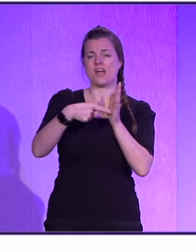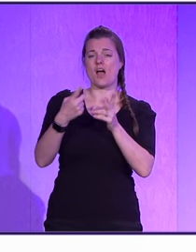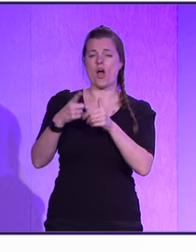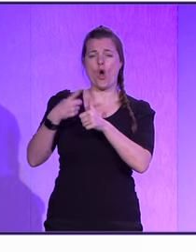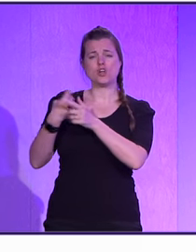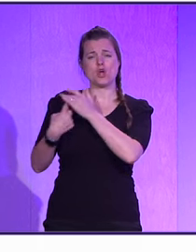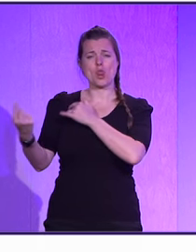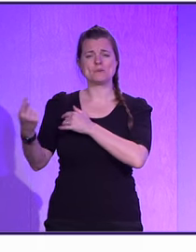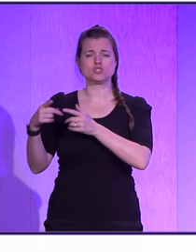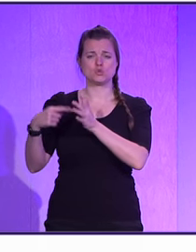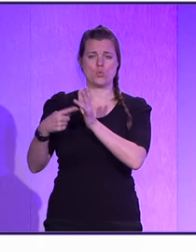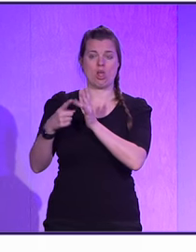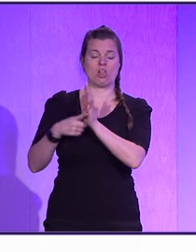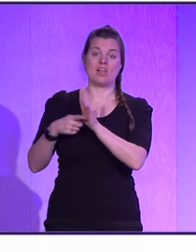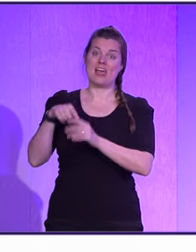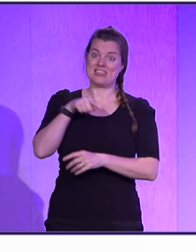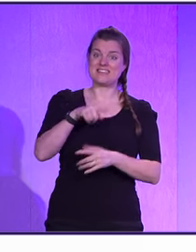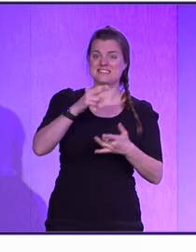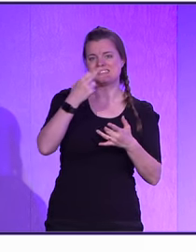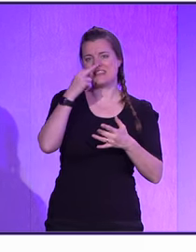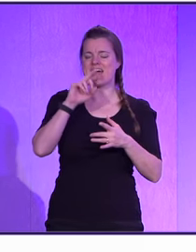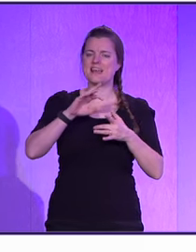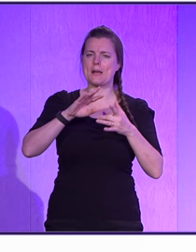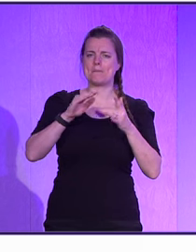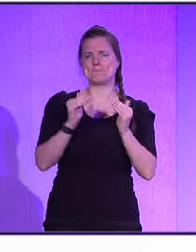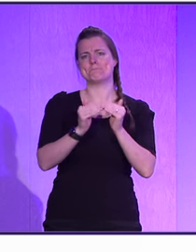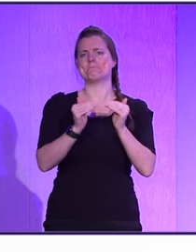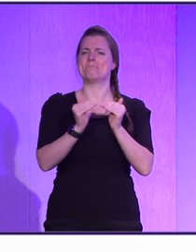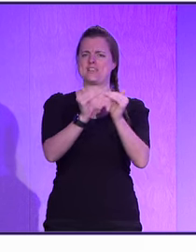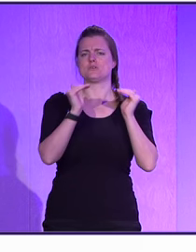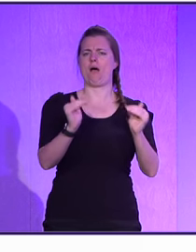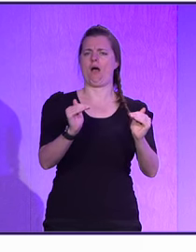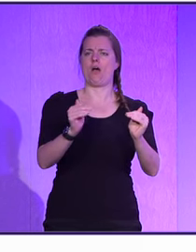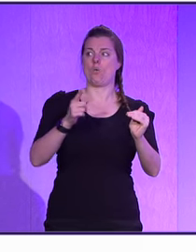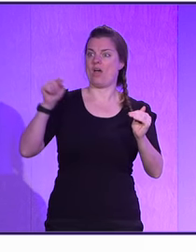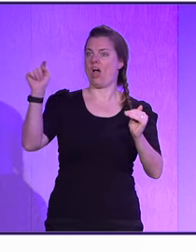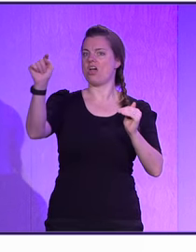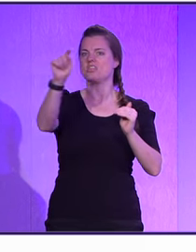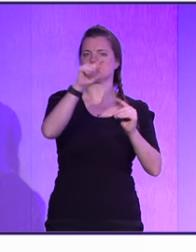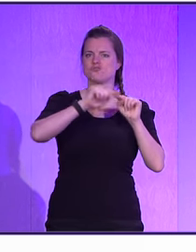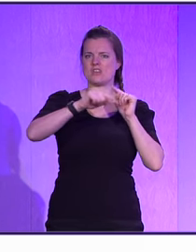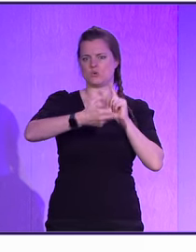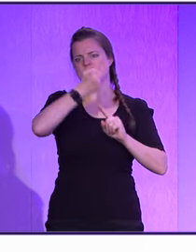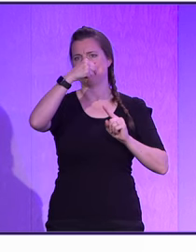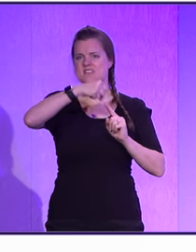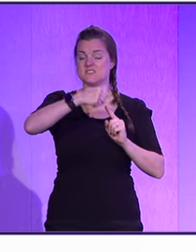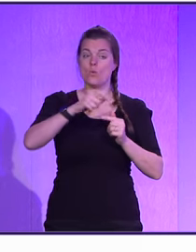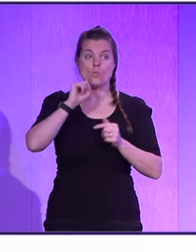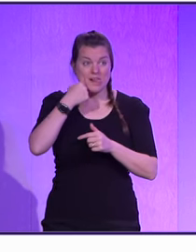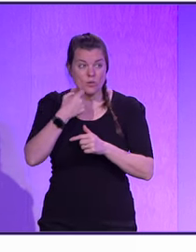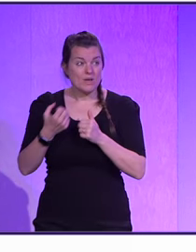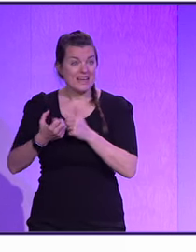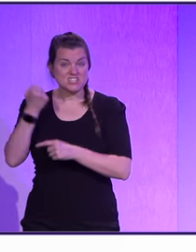and this is now like a synthetic benchmark where a lot of the coding tools are trying to achieve this almost automated completion.